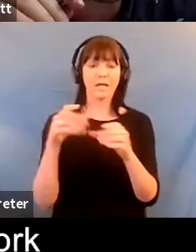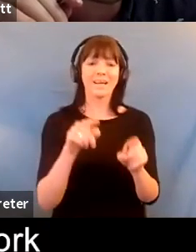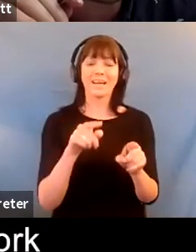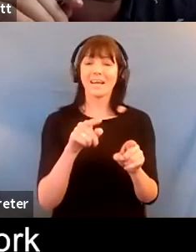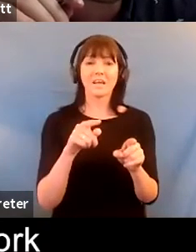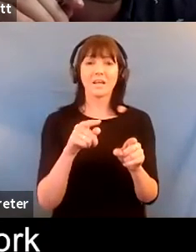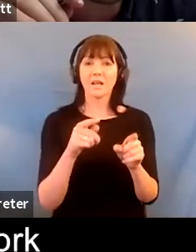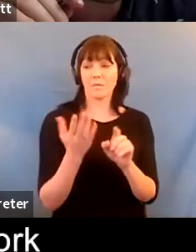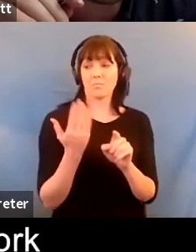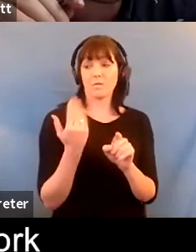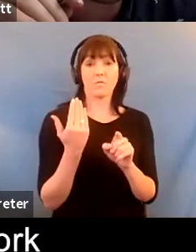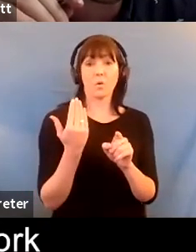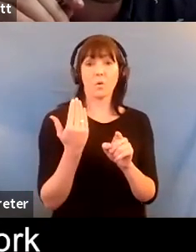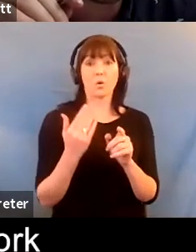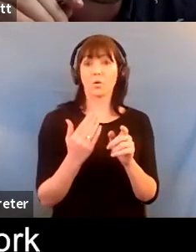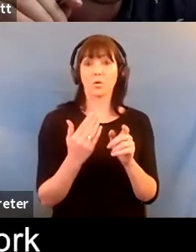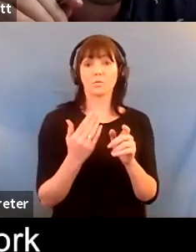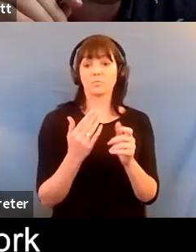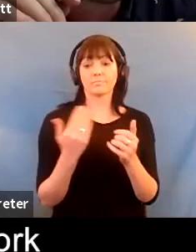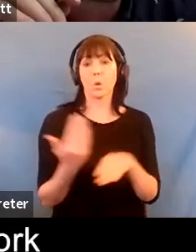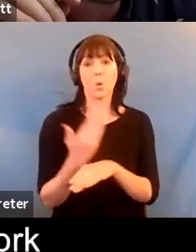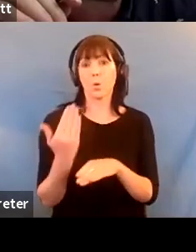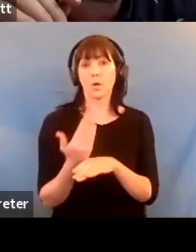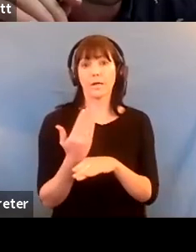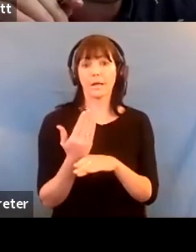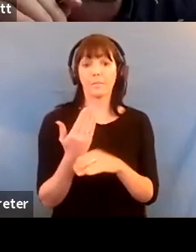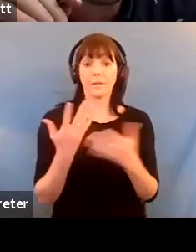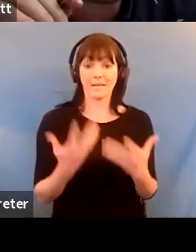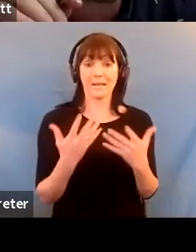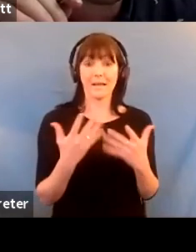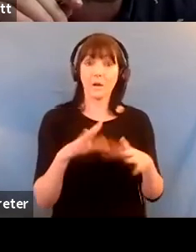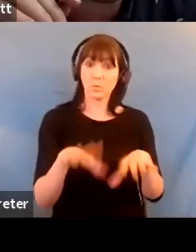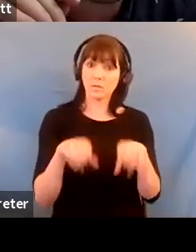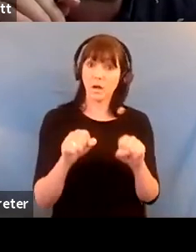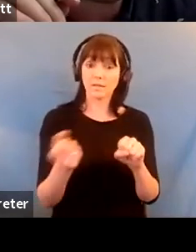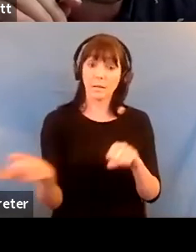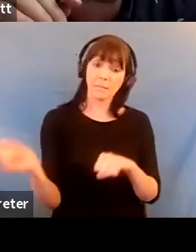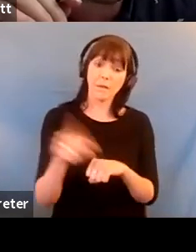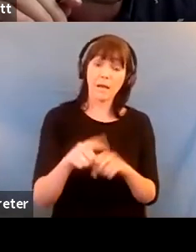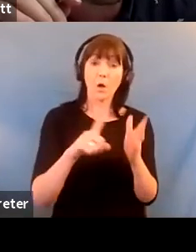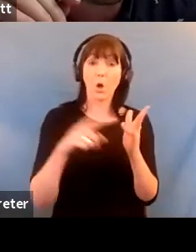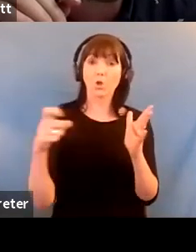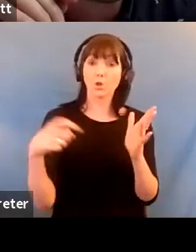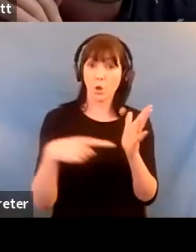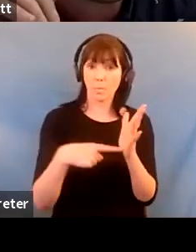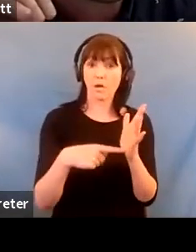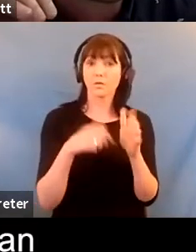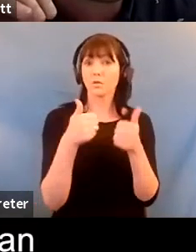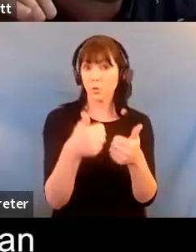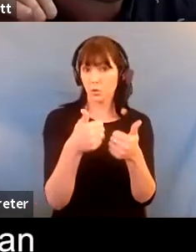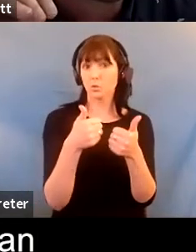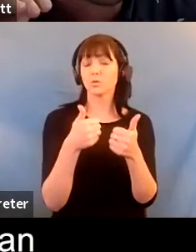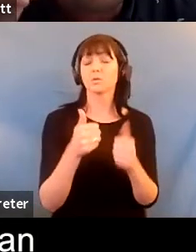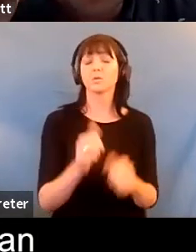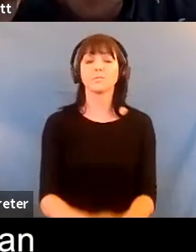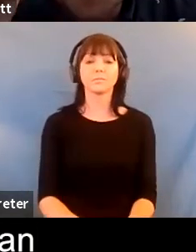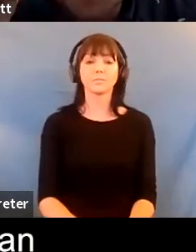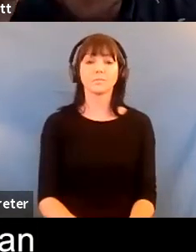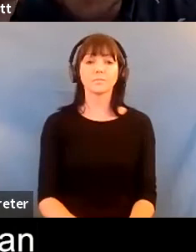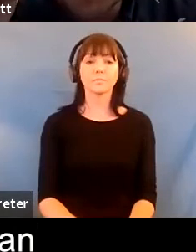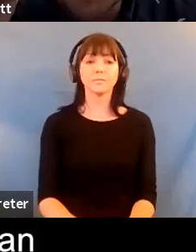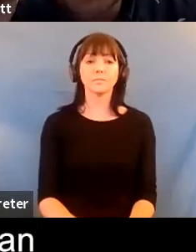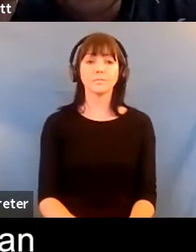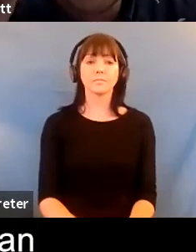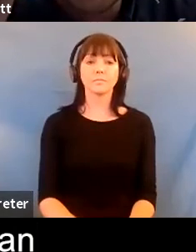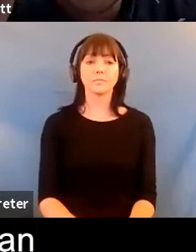looking like we'll start to work again on those projects in october so that that's good news um so i guess what i'm saying is